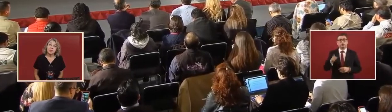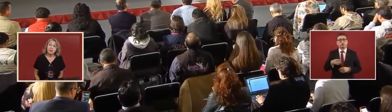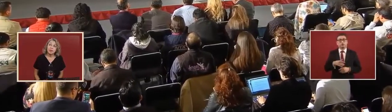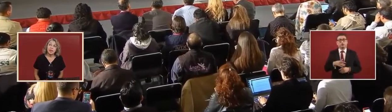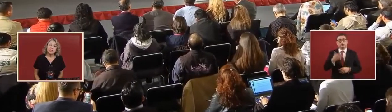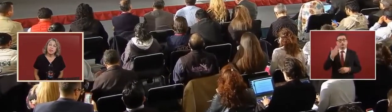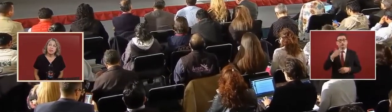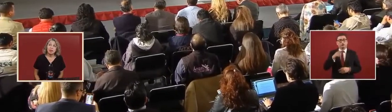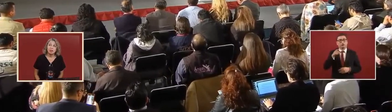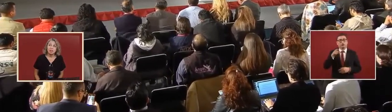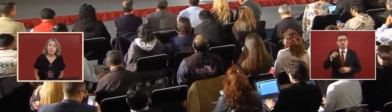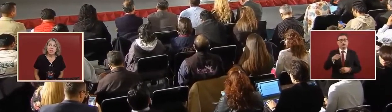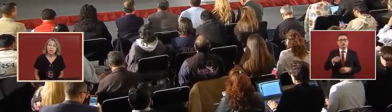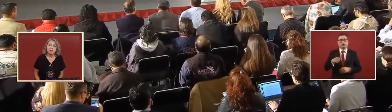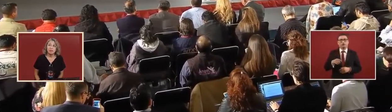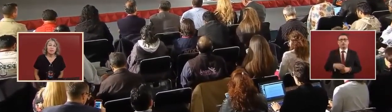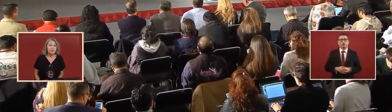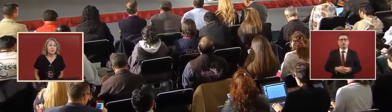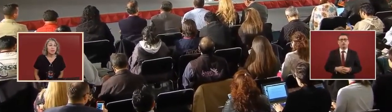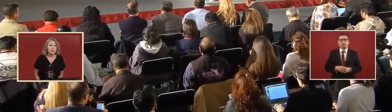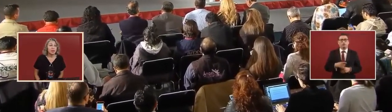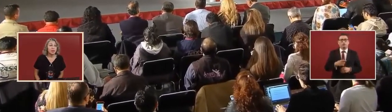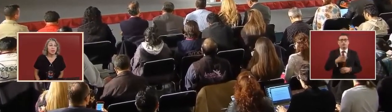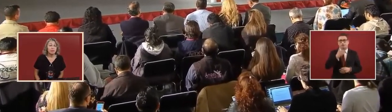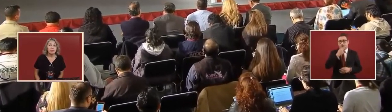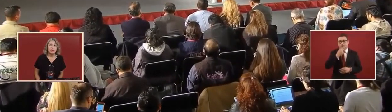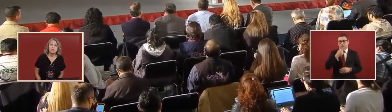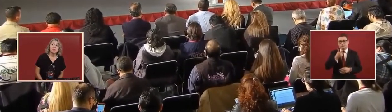from Senor Garzazar.